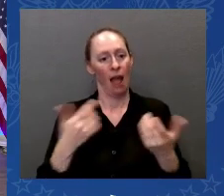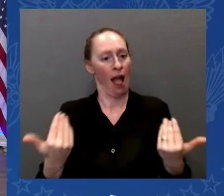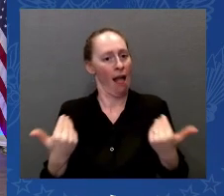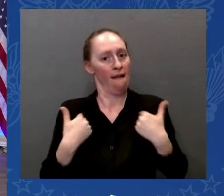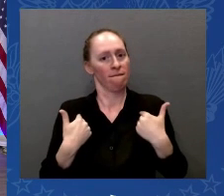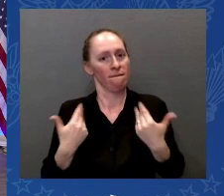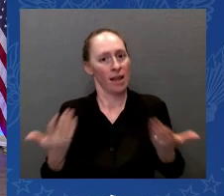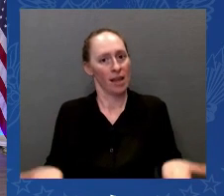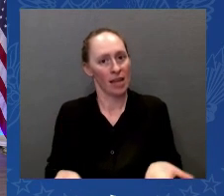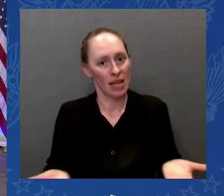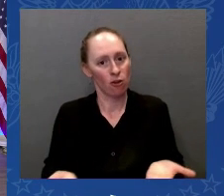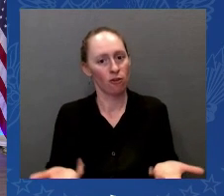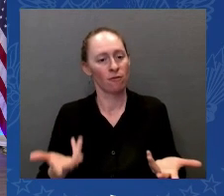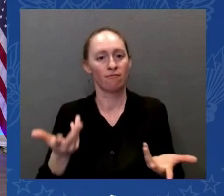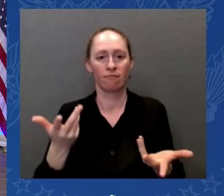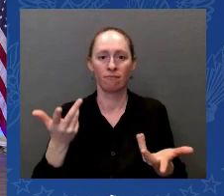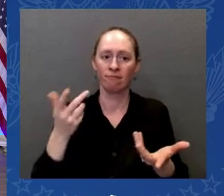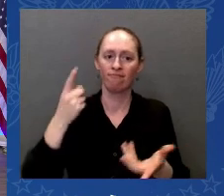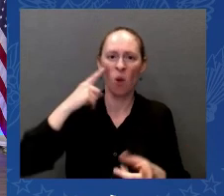Let me ask you a question.